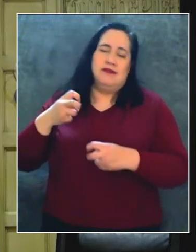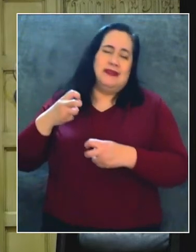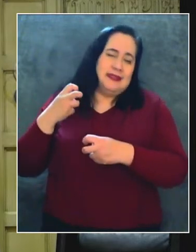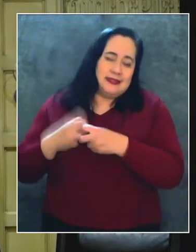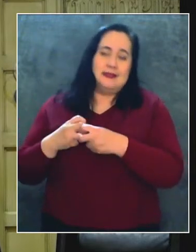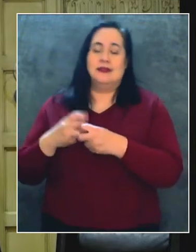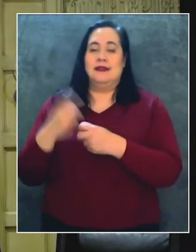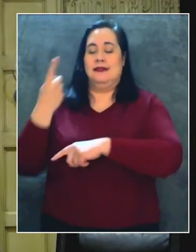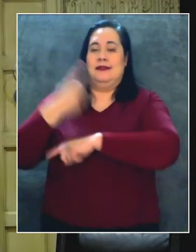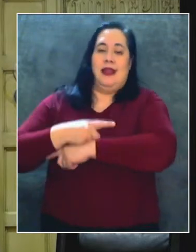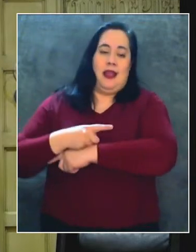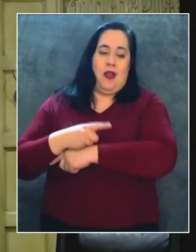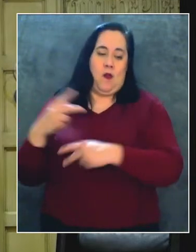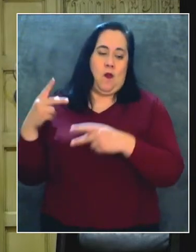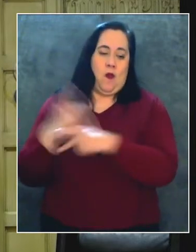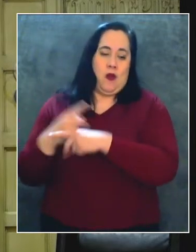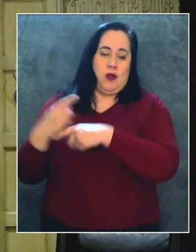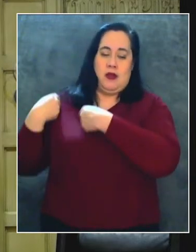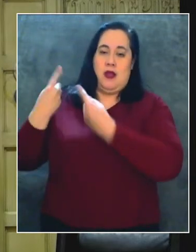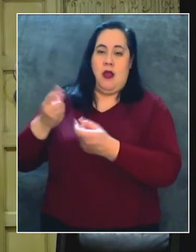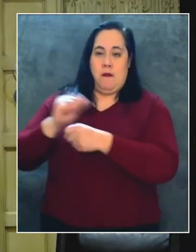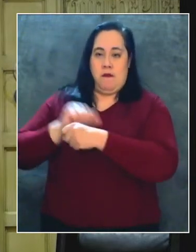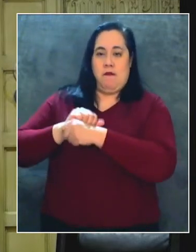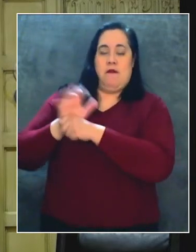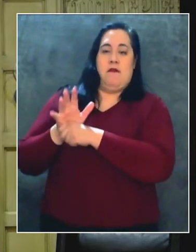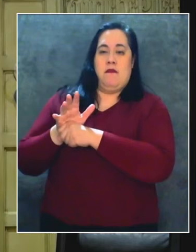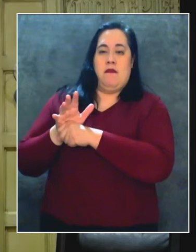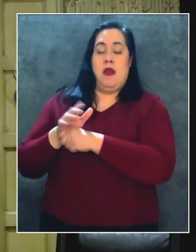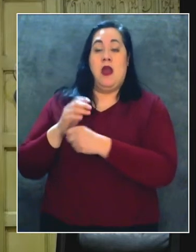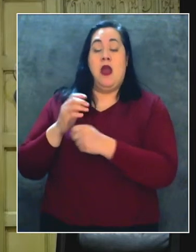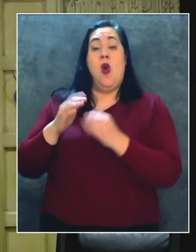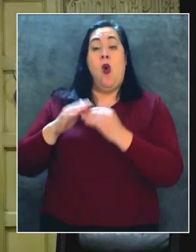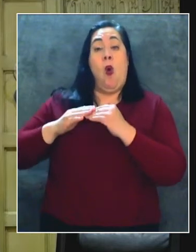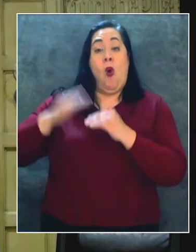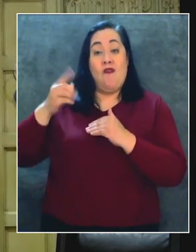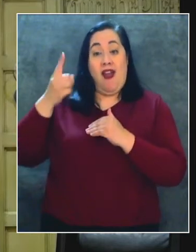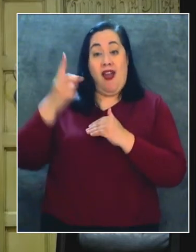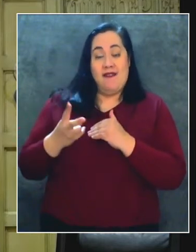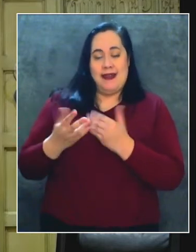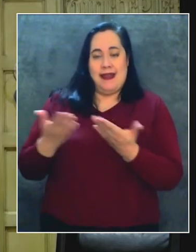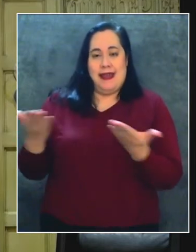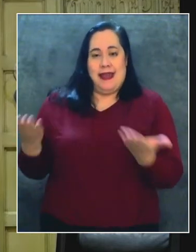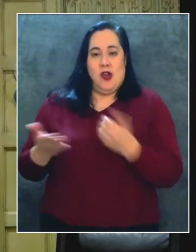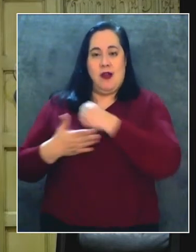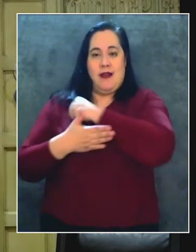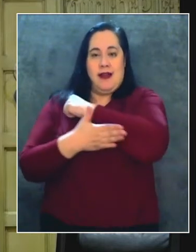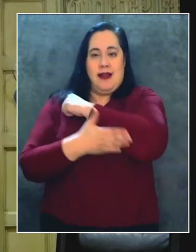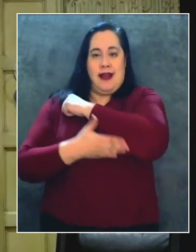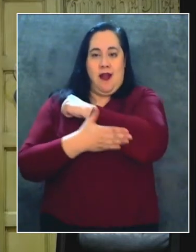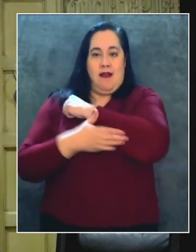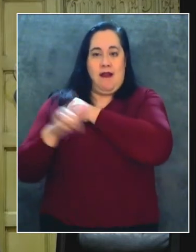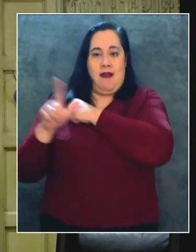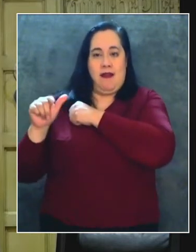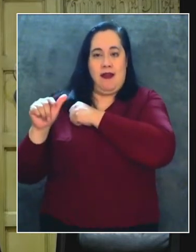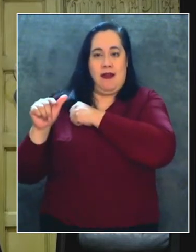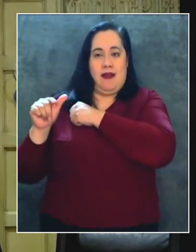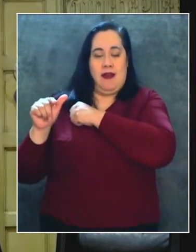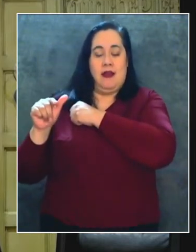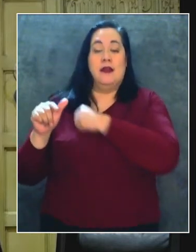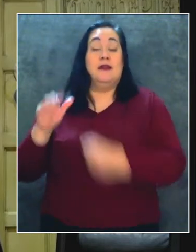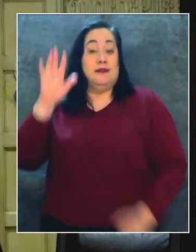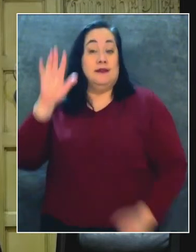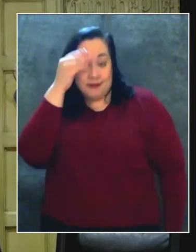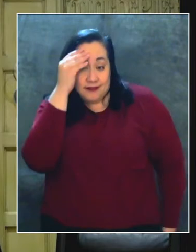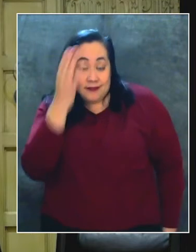California, and more than half were here in Los Angeles So,